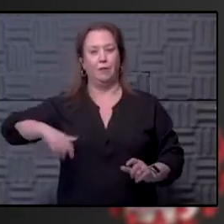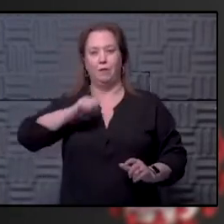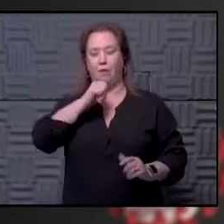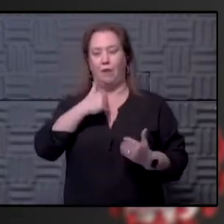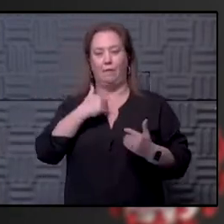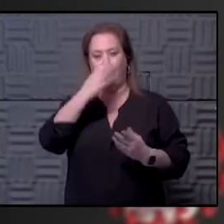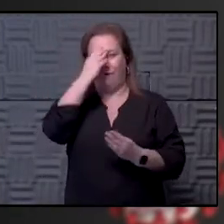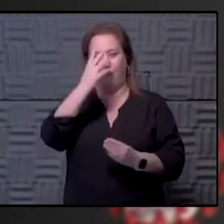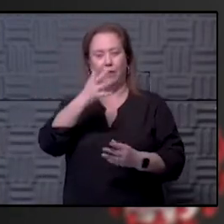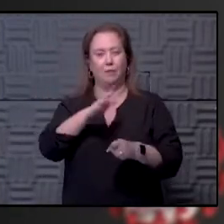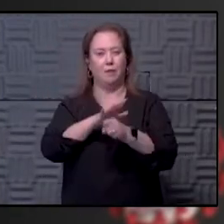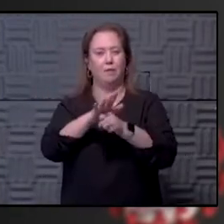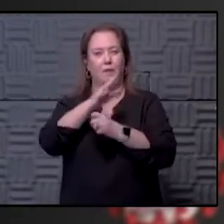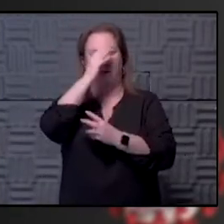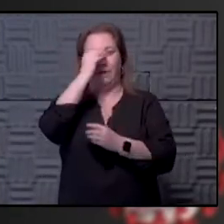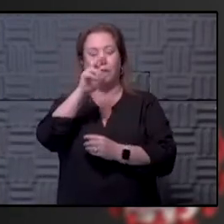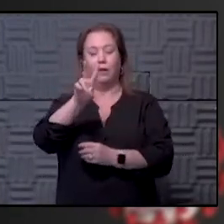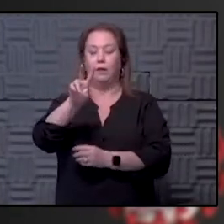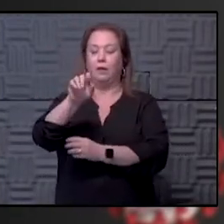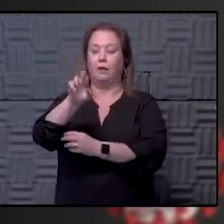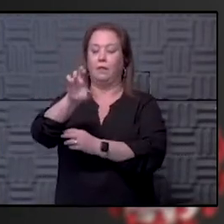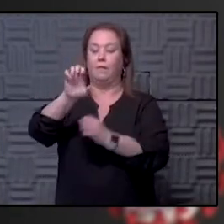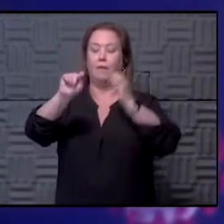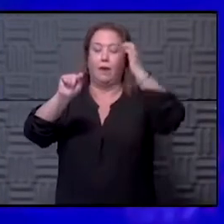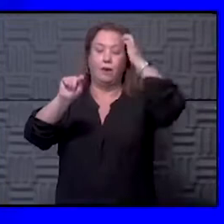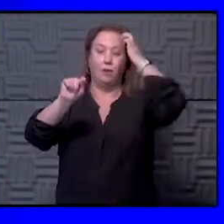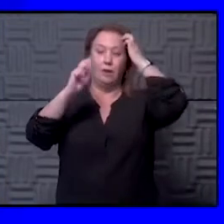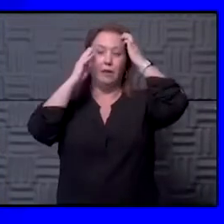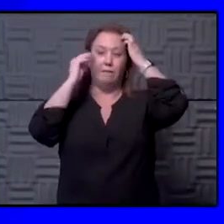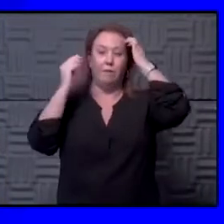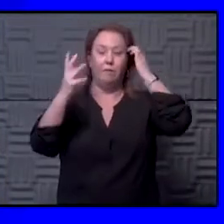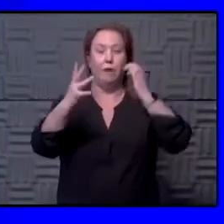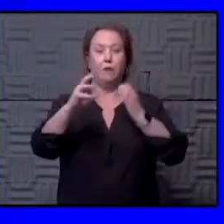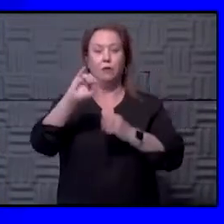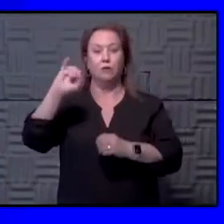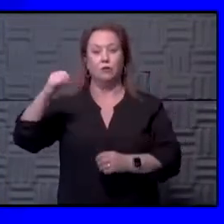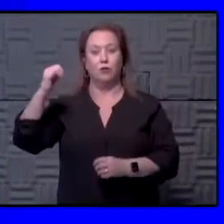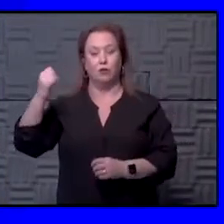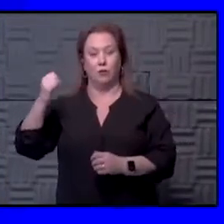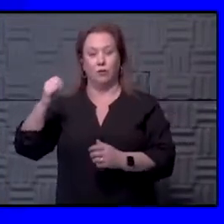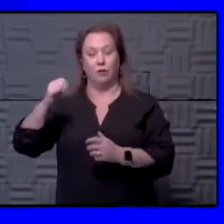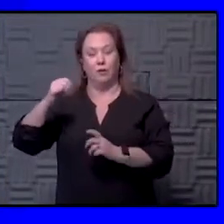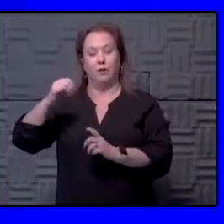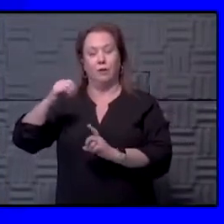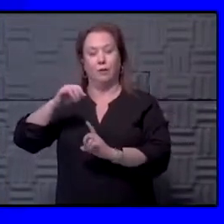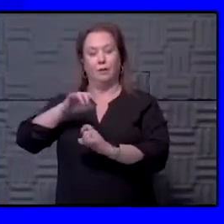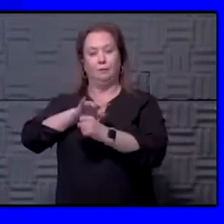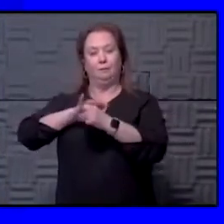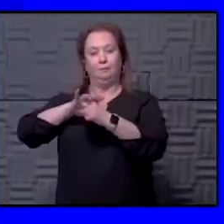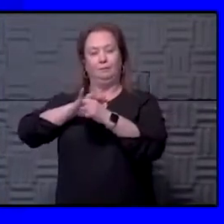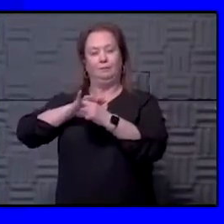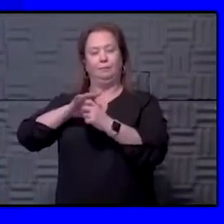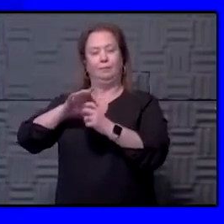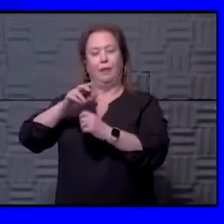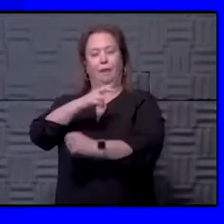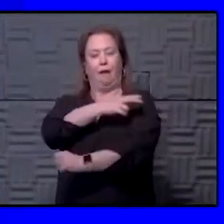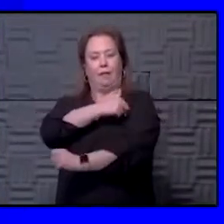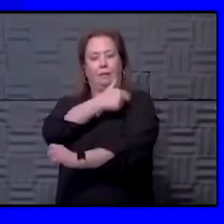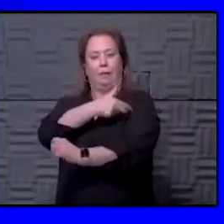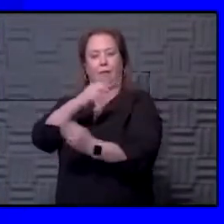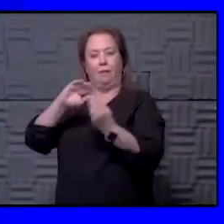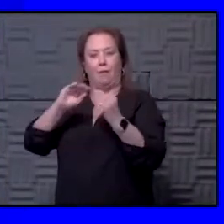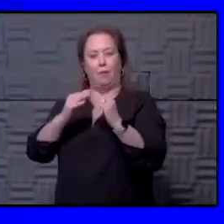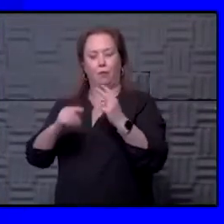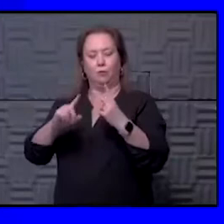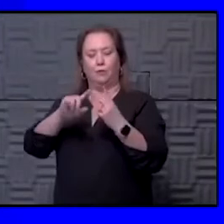know. Yeah. Mostly the variant information, especially with J&J, is surrounding hospitalization and